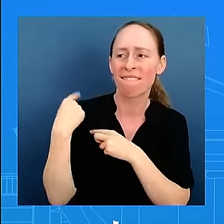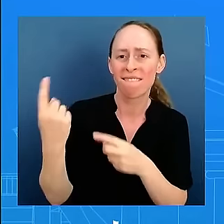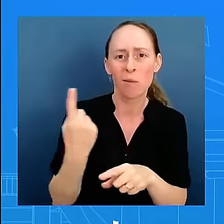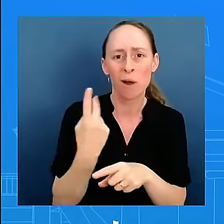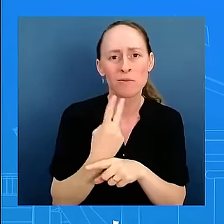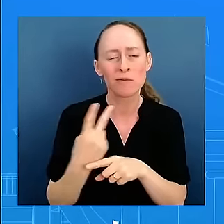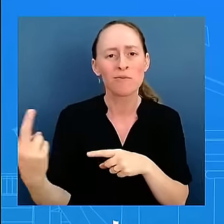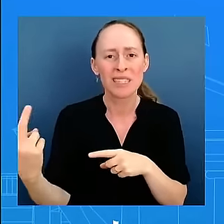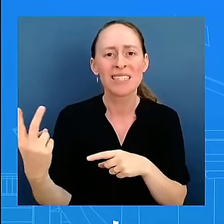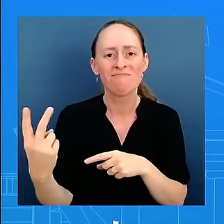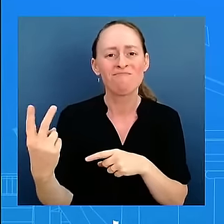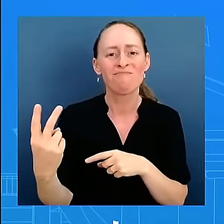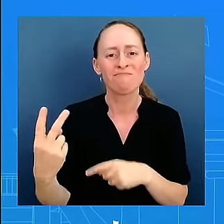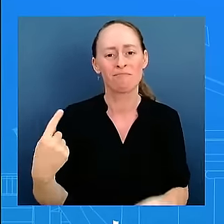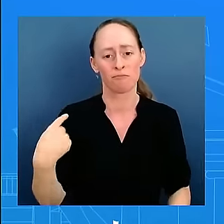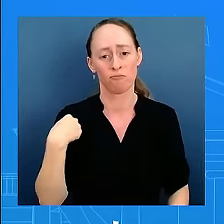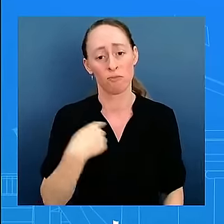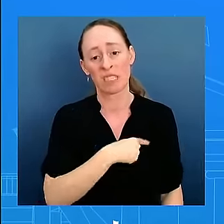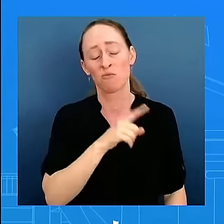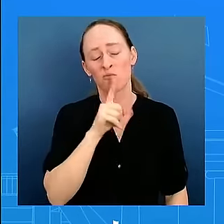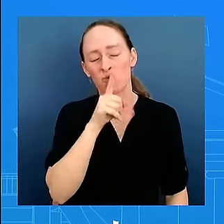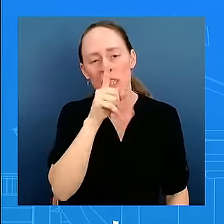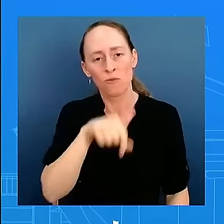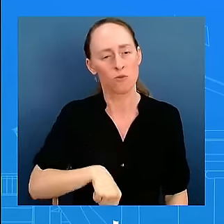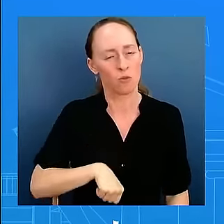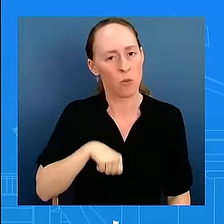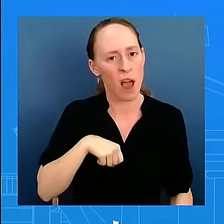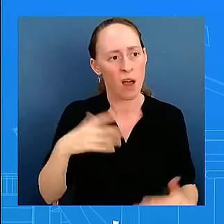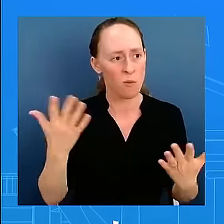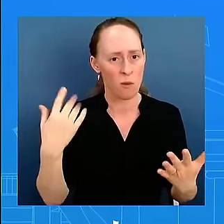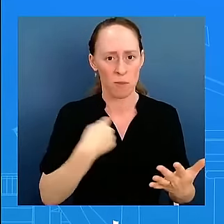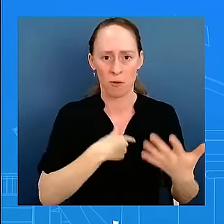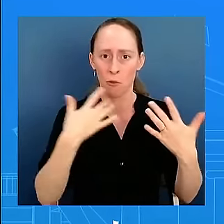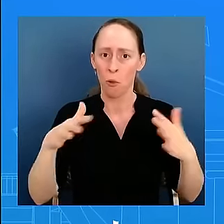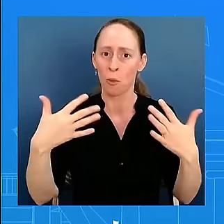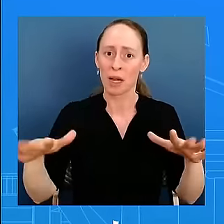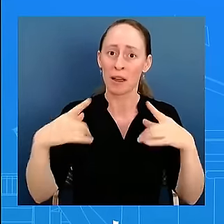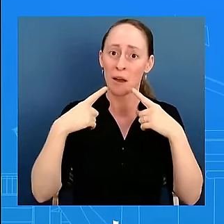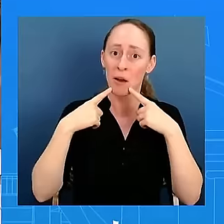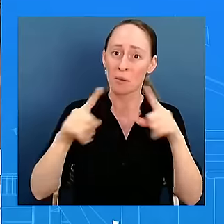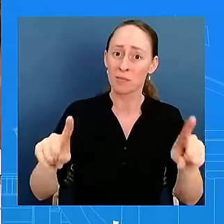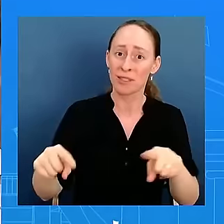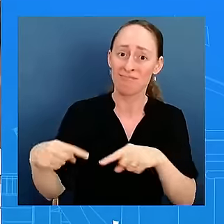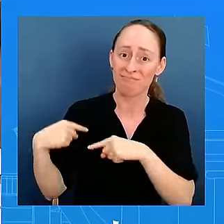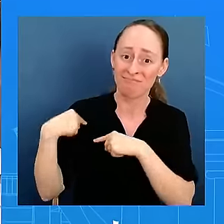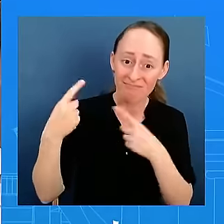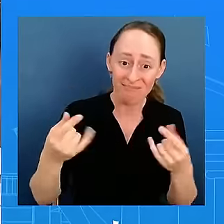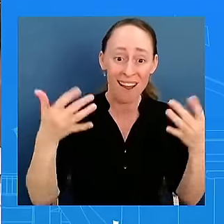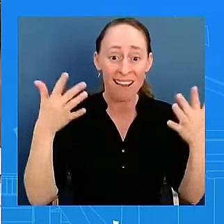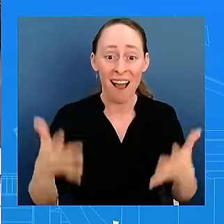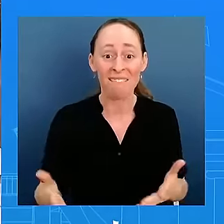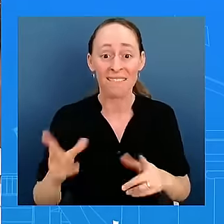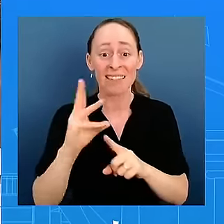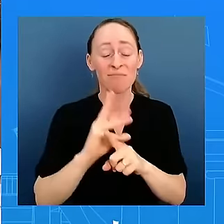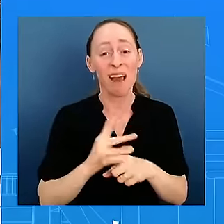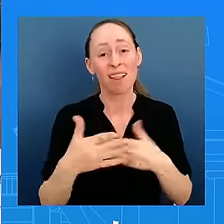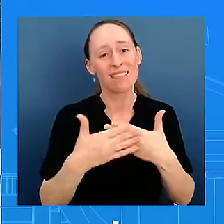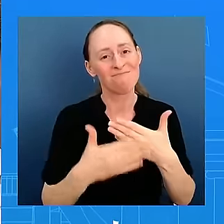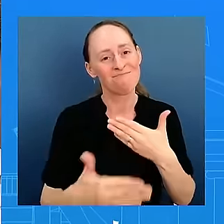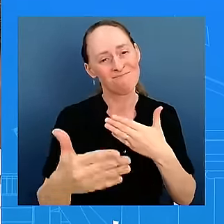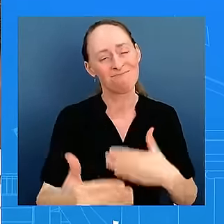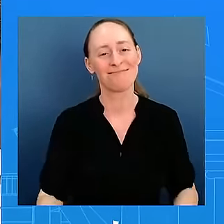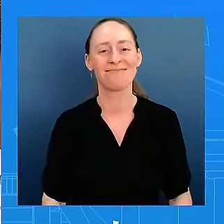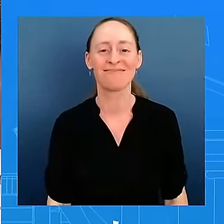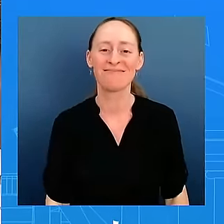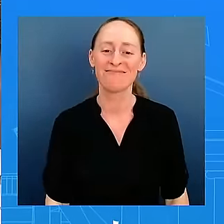of what we've been able to get done and now there's six months left i noticed and maybe i misread it but when you had your